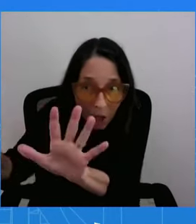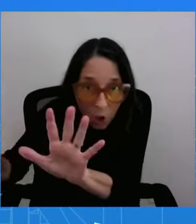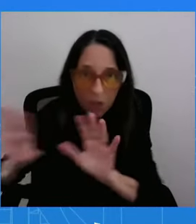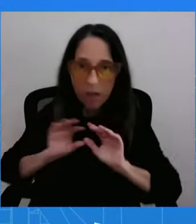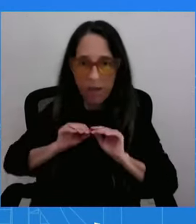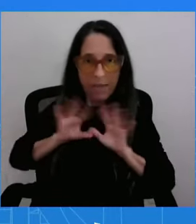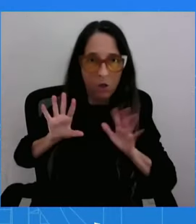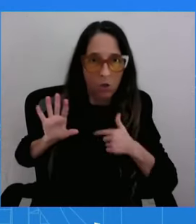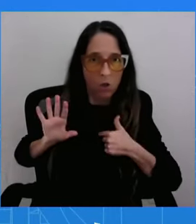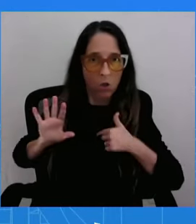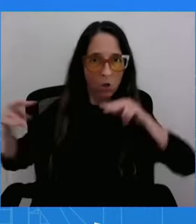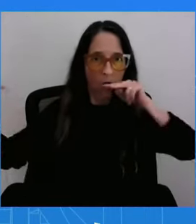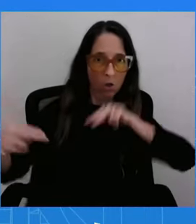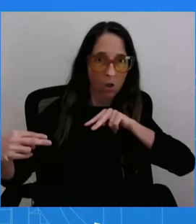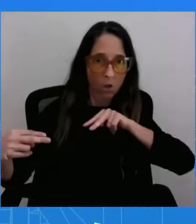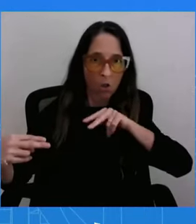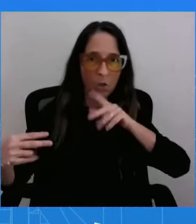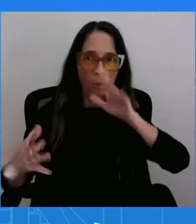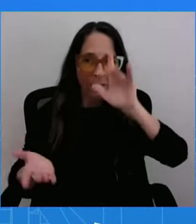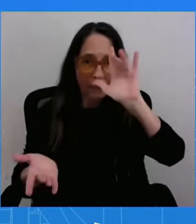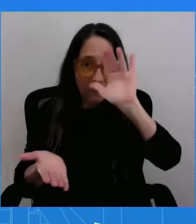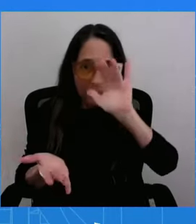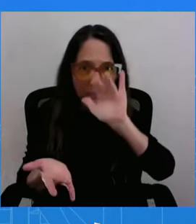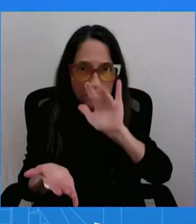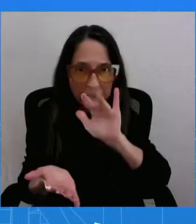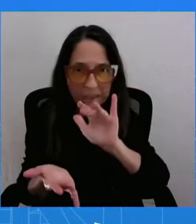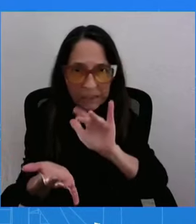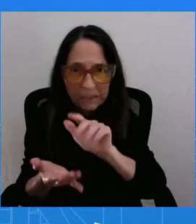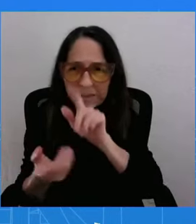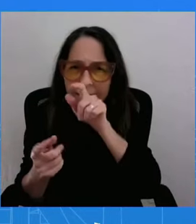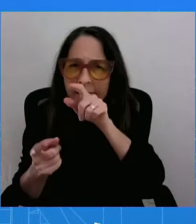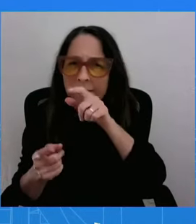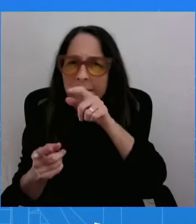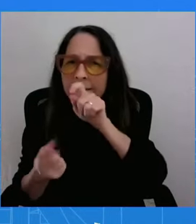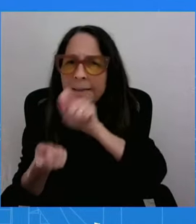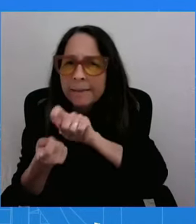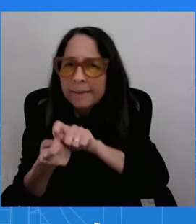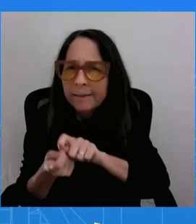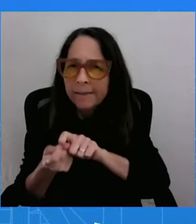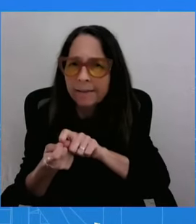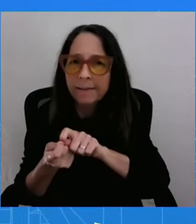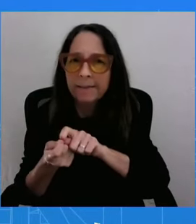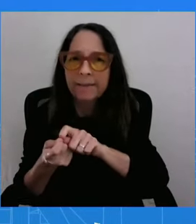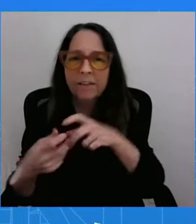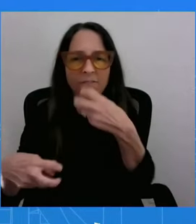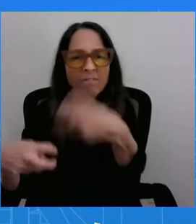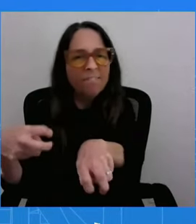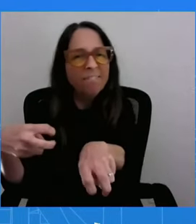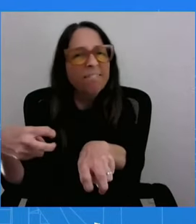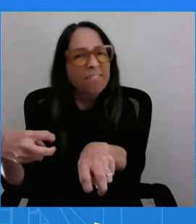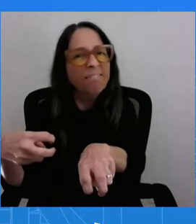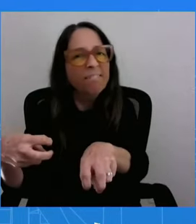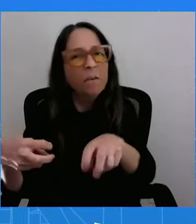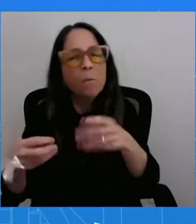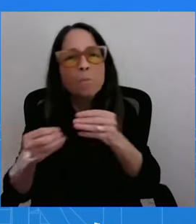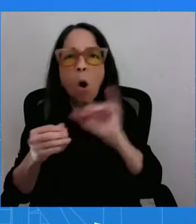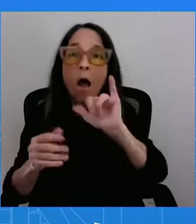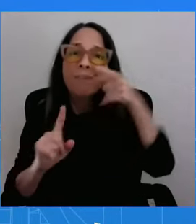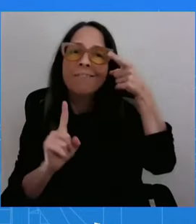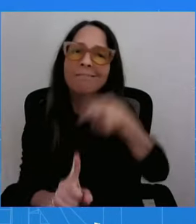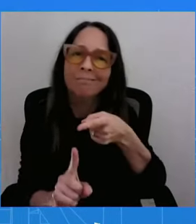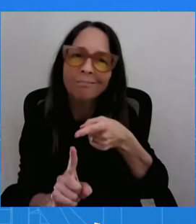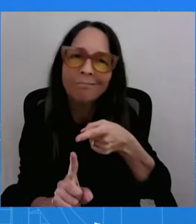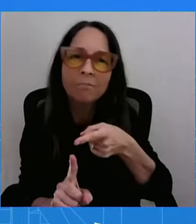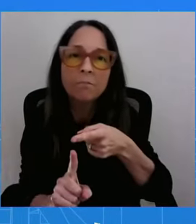trading really begins and that's where it gets difficult and that's where we are right now. It's really about trying to get both sides to yes here. And,